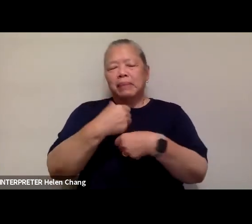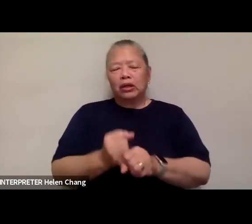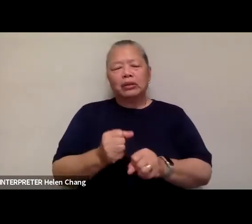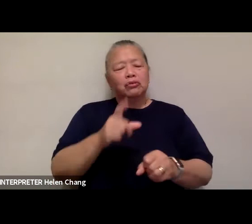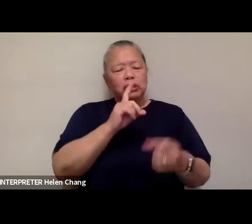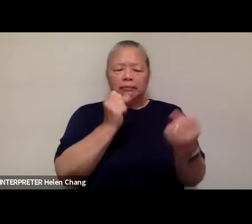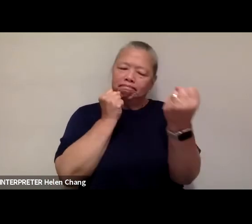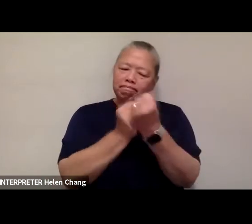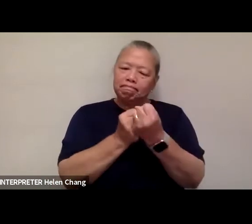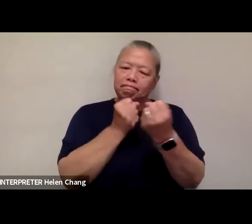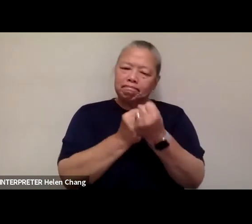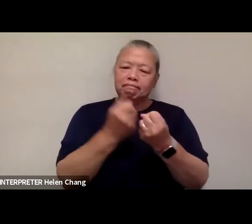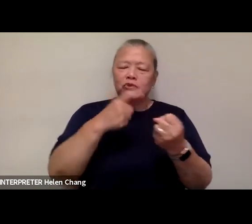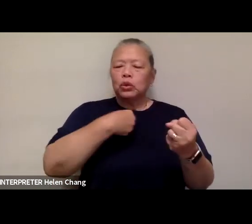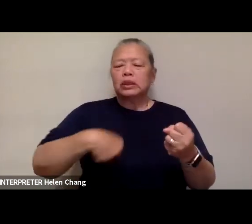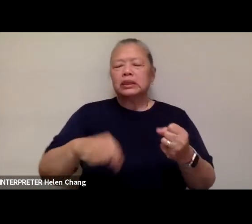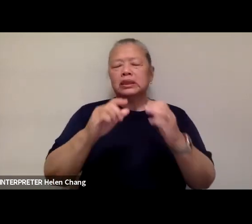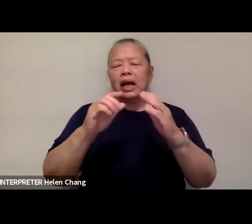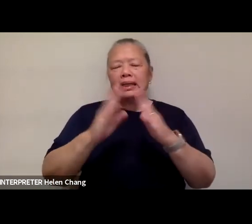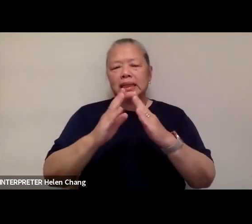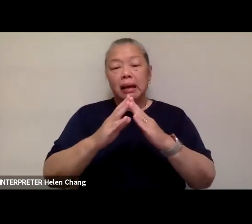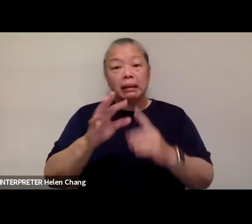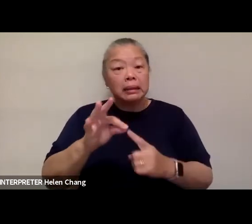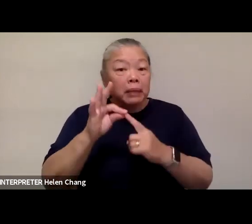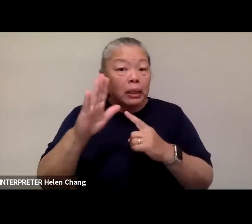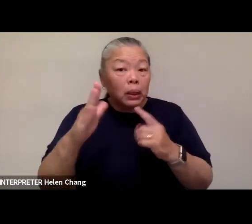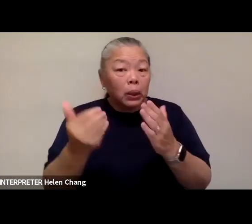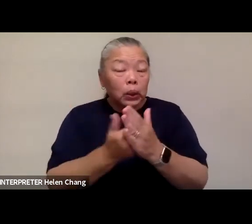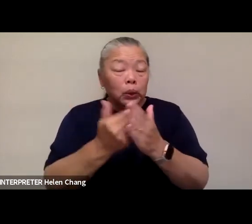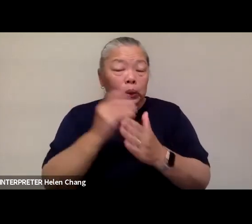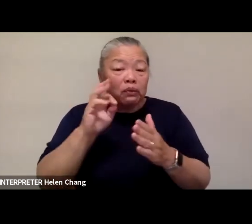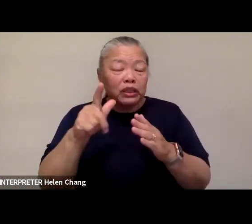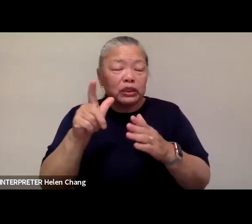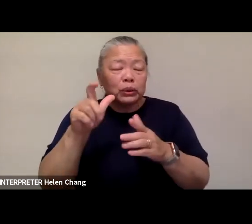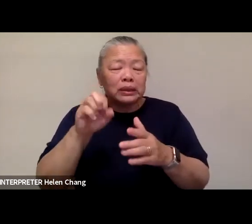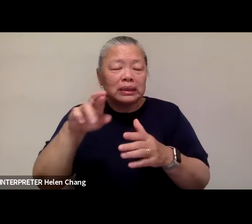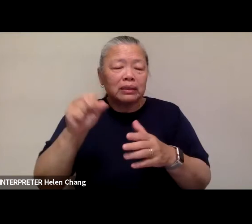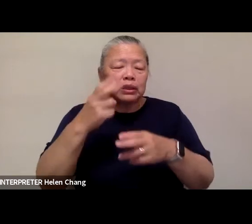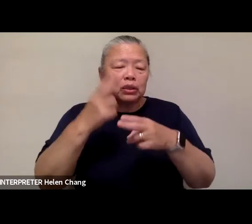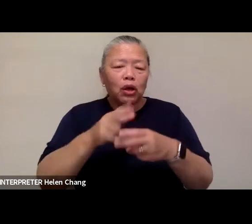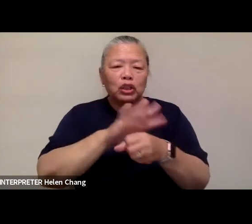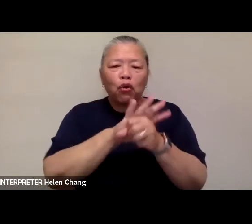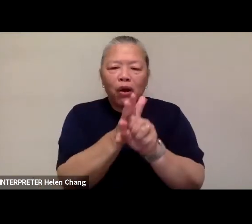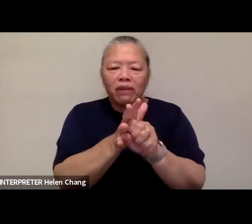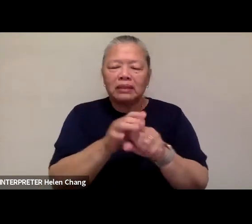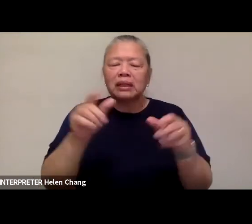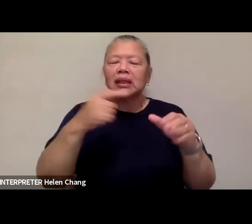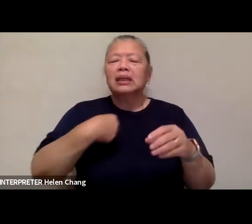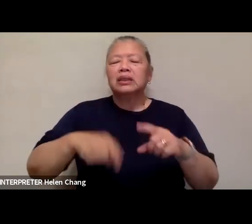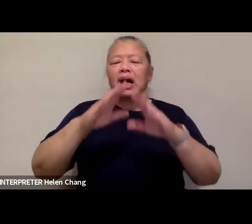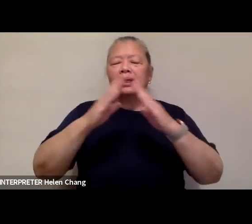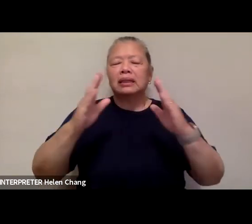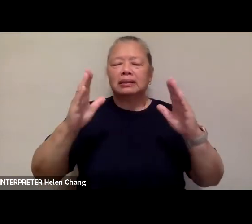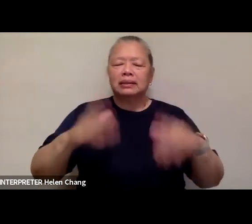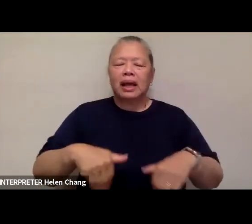Chinatown, never more so than in her recent video series Coronavirus, Chinatown Stories, produced in collaboration with